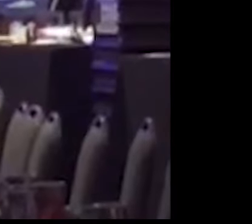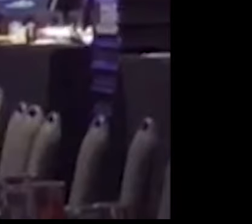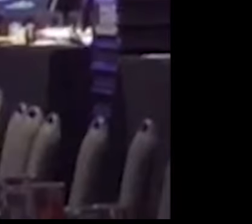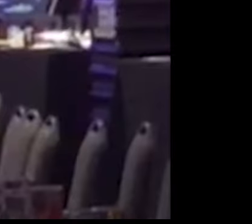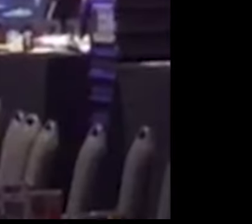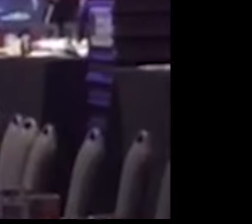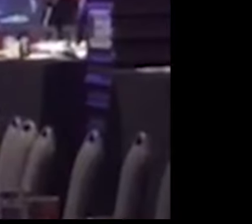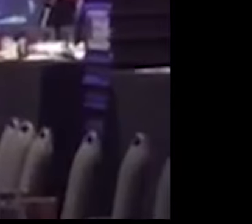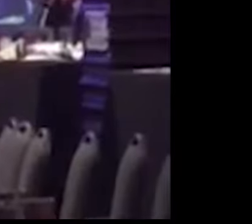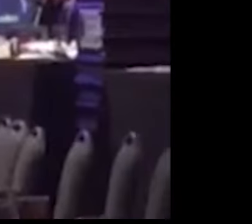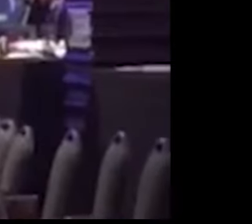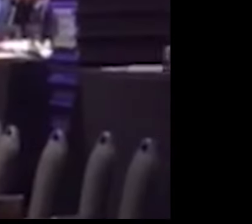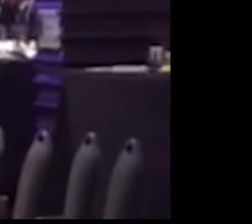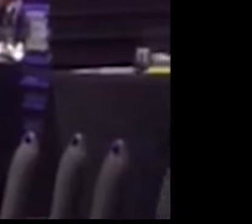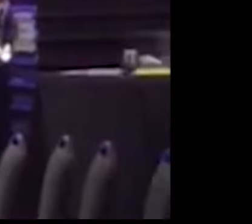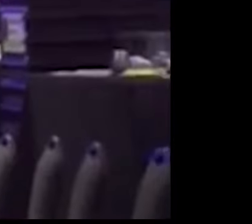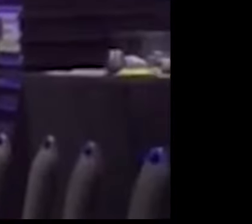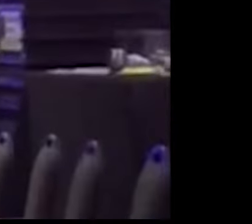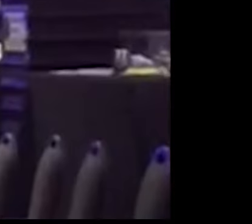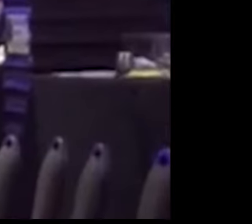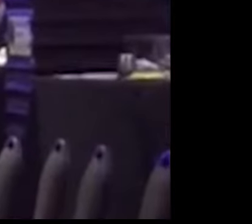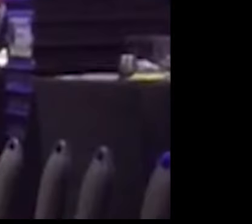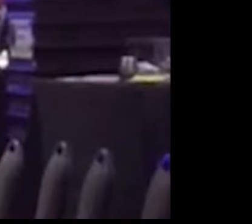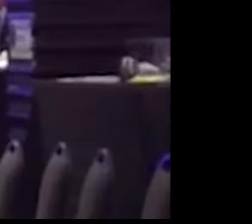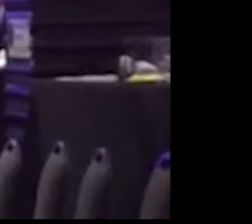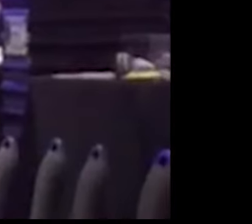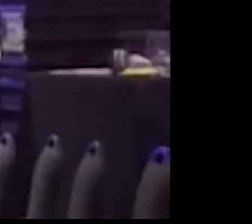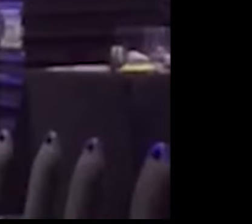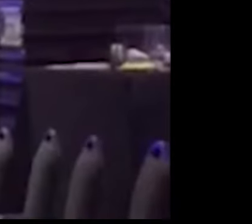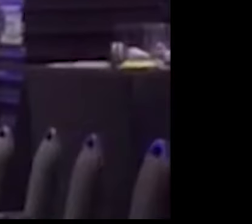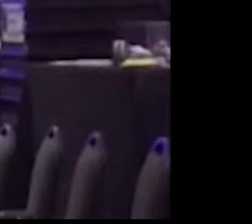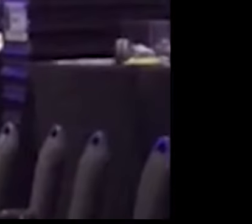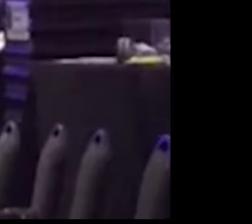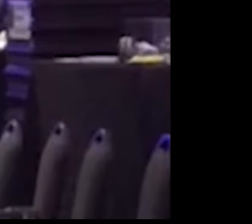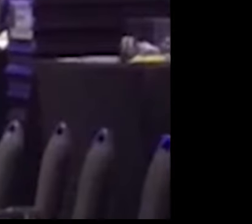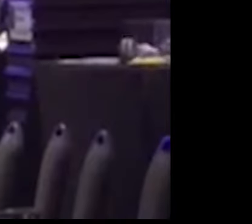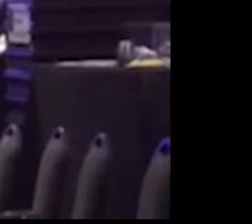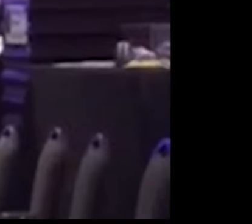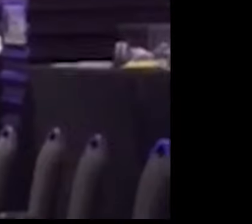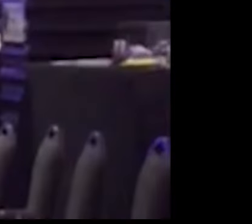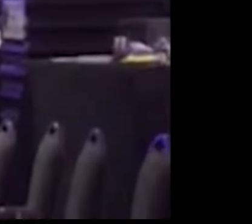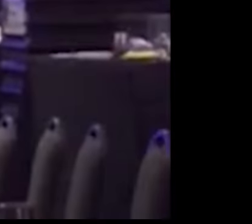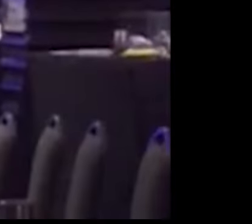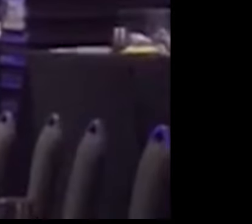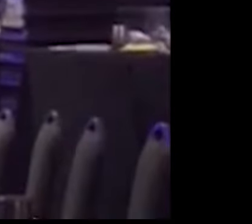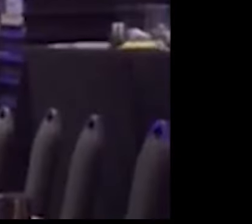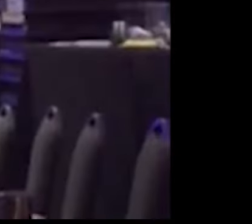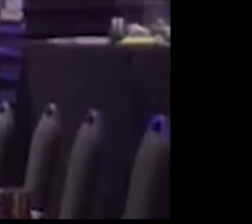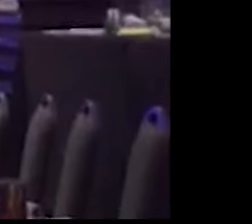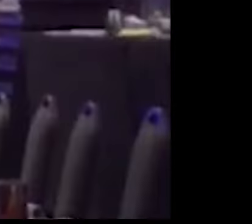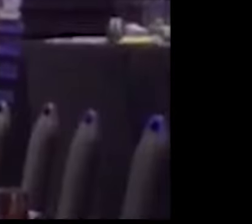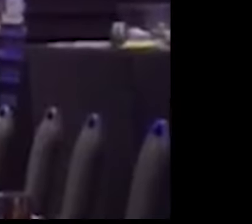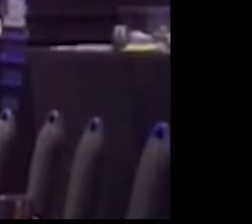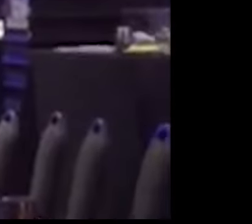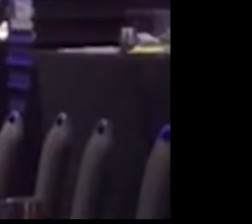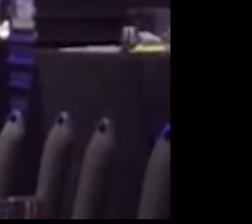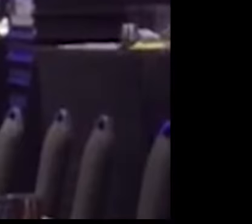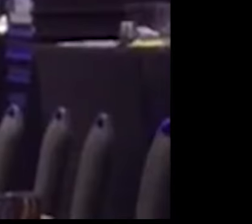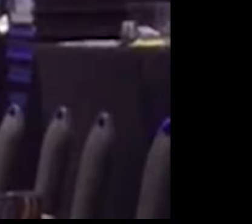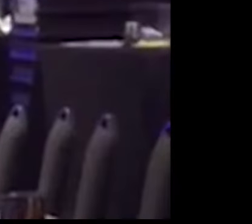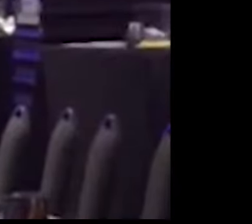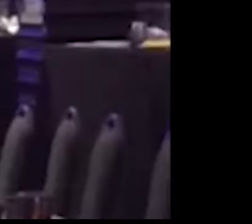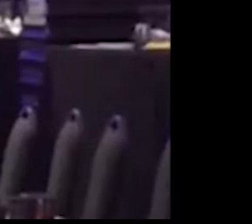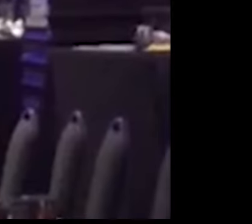returner, long snapper, and quarterback for the Cougars. First team academic all-state selection and senior class vice president.